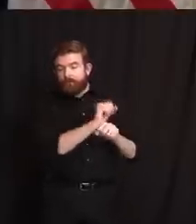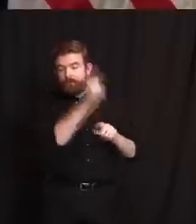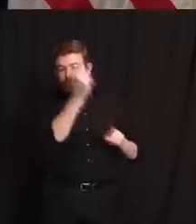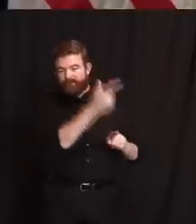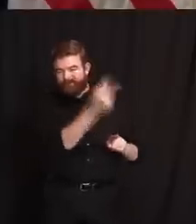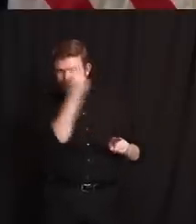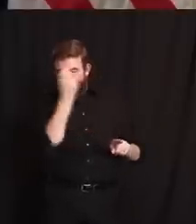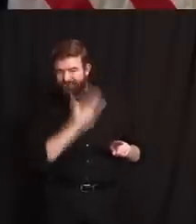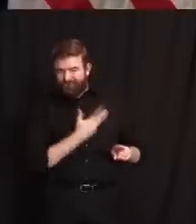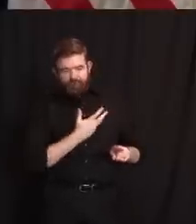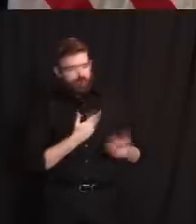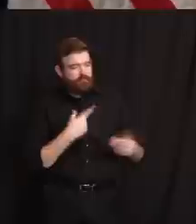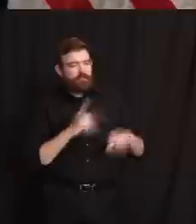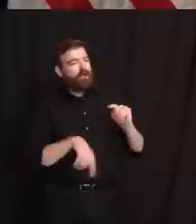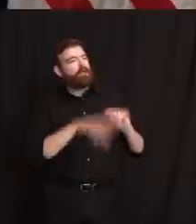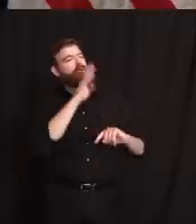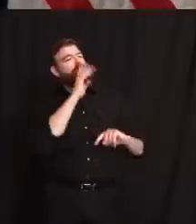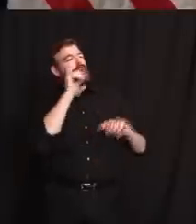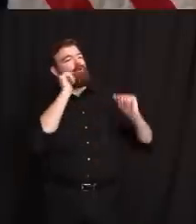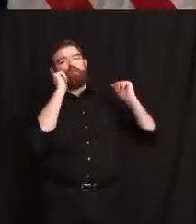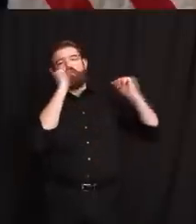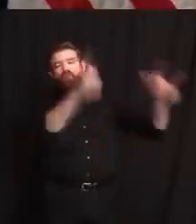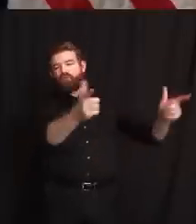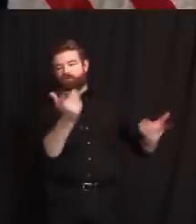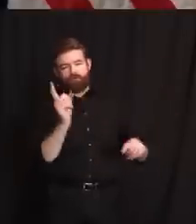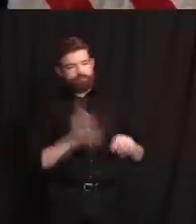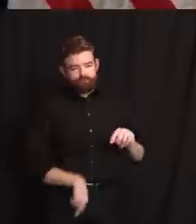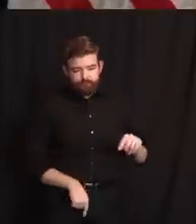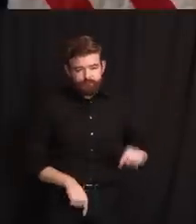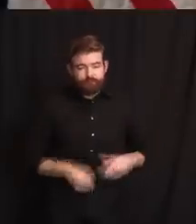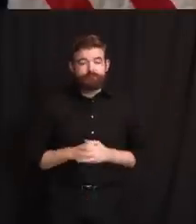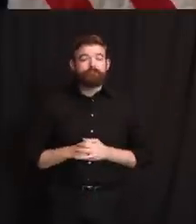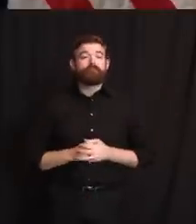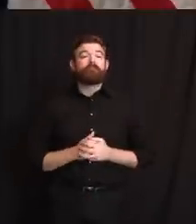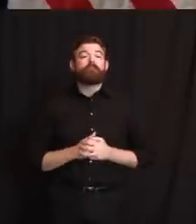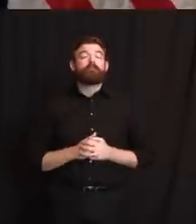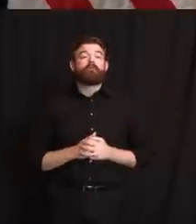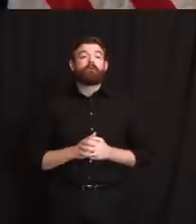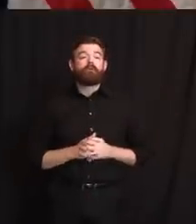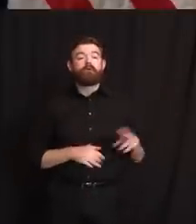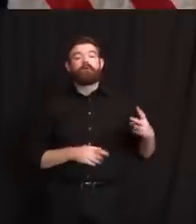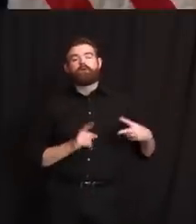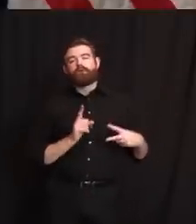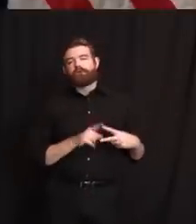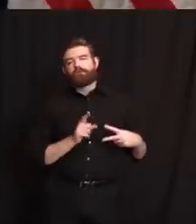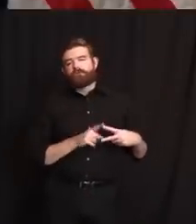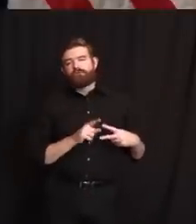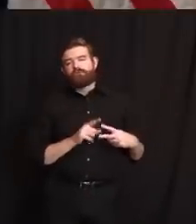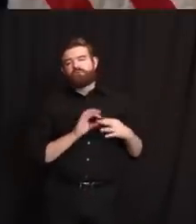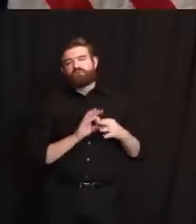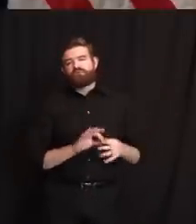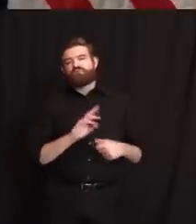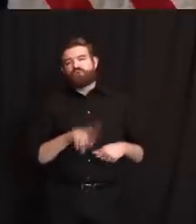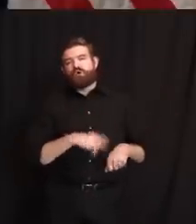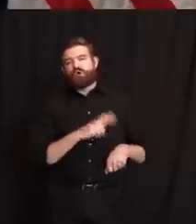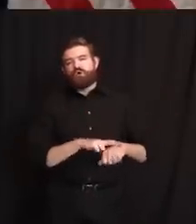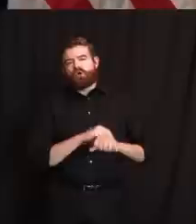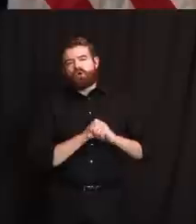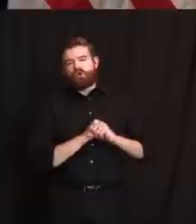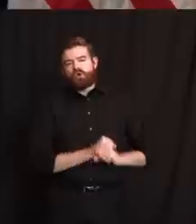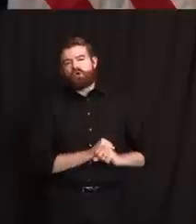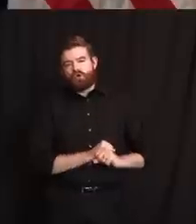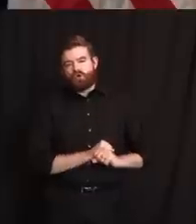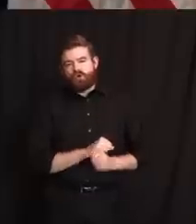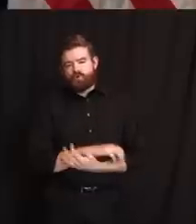back. Dan, will you follow up with us in terms of the general answer? I think the circumstances on the National Guard and